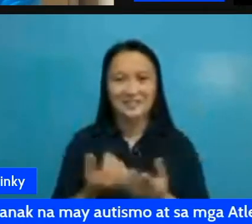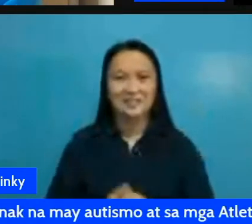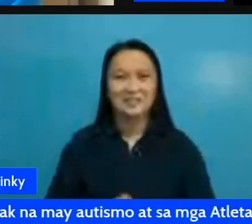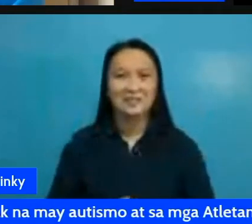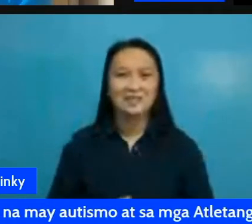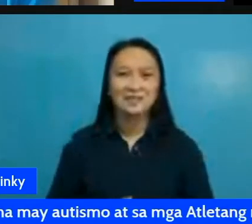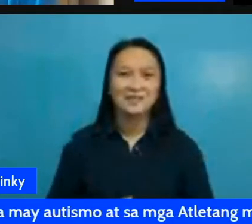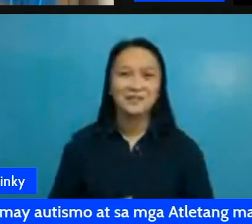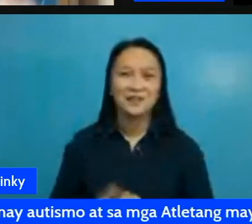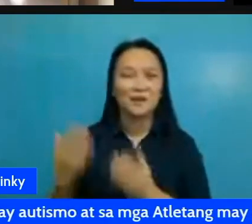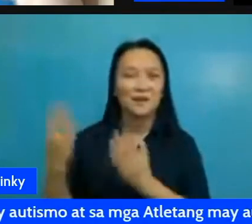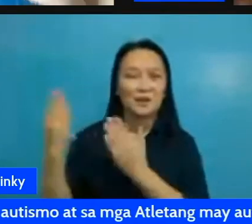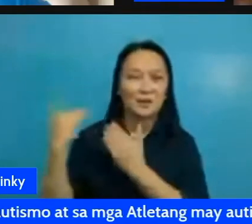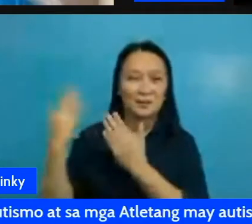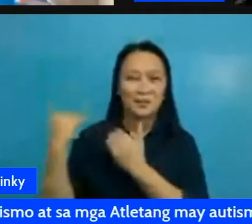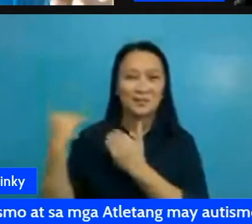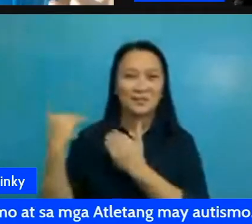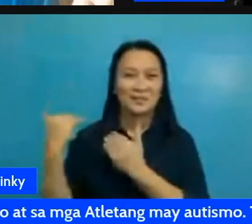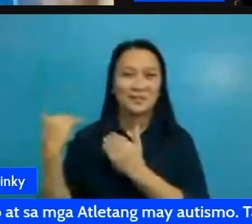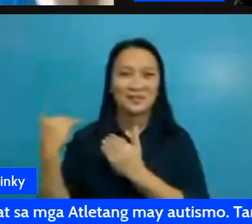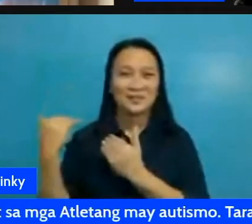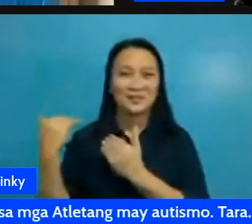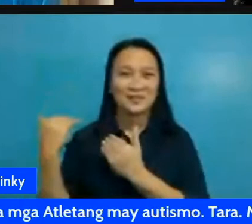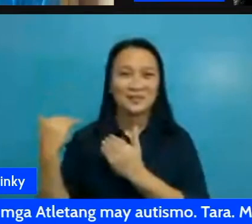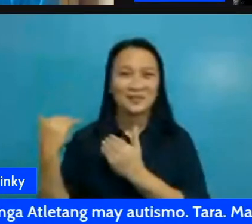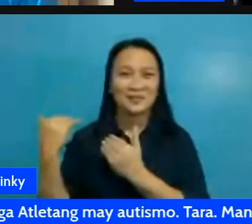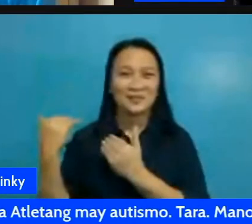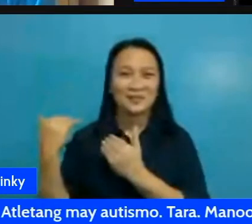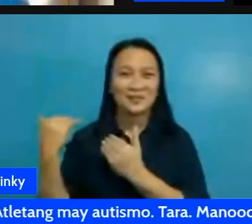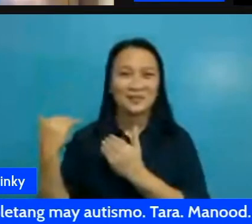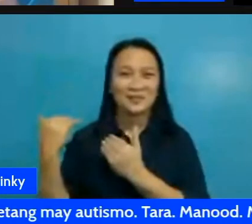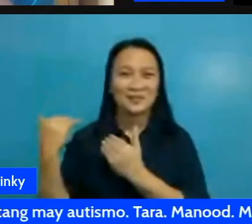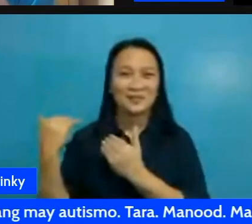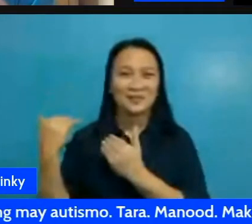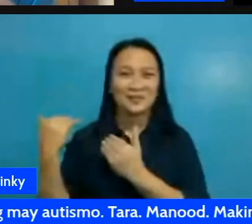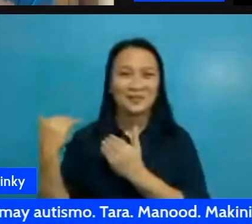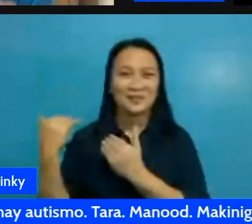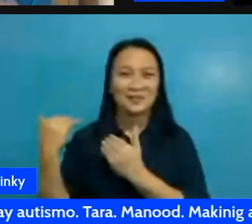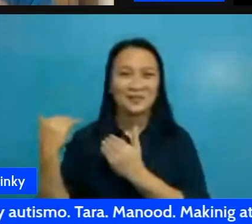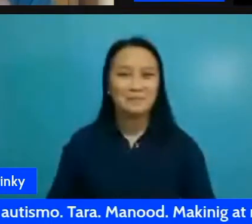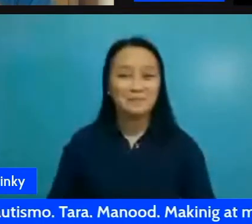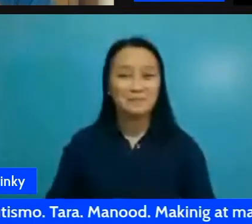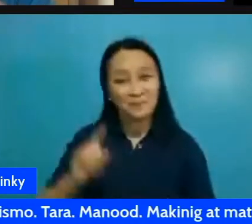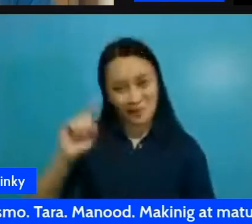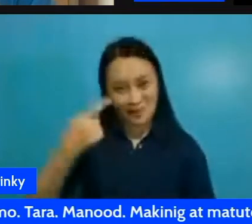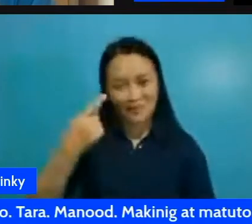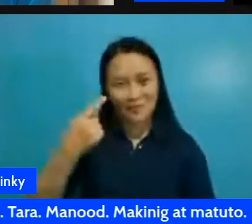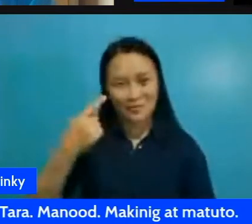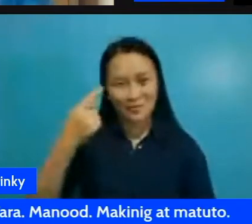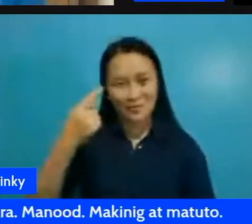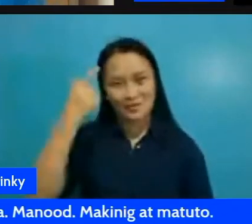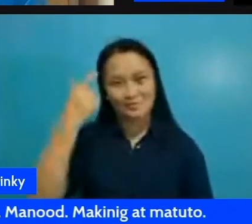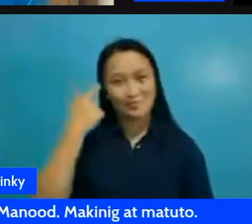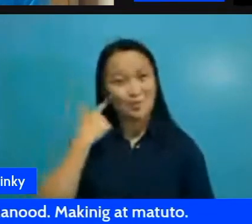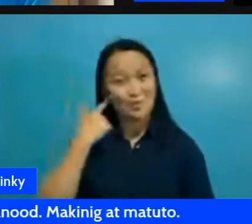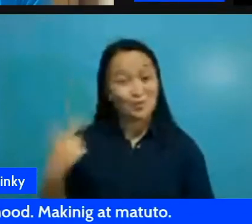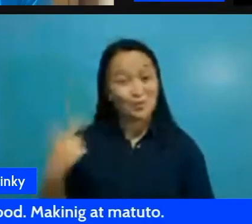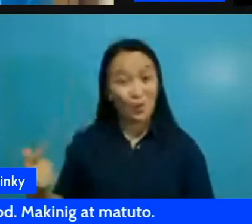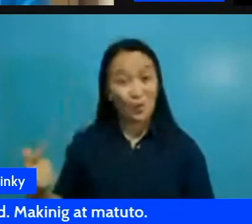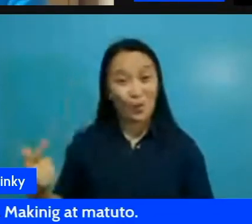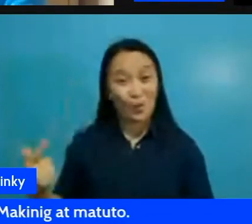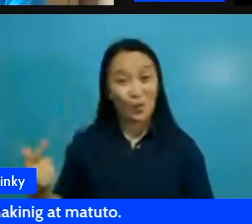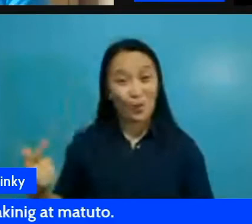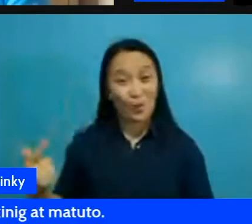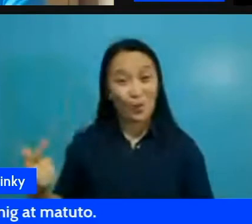my only wish that i will ask i hope they met our first gold medalist hidilin diaz who is also a power